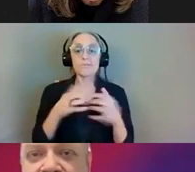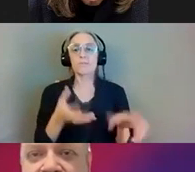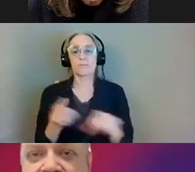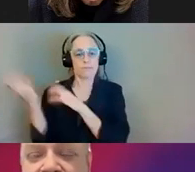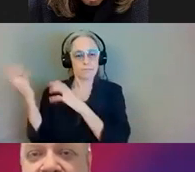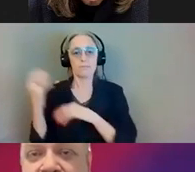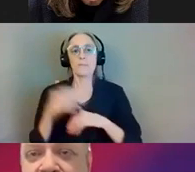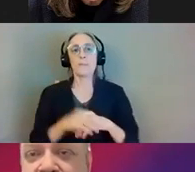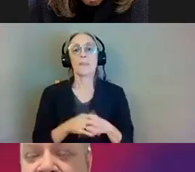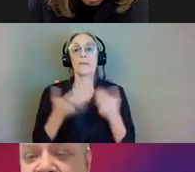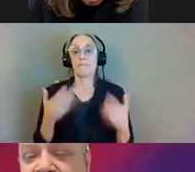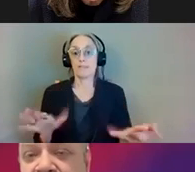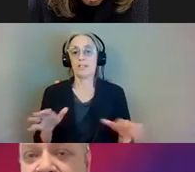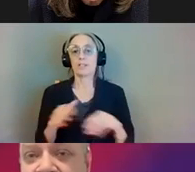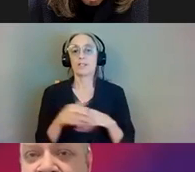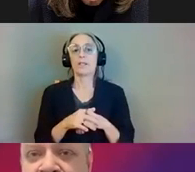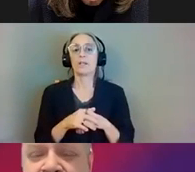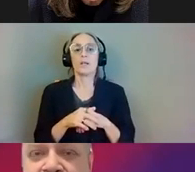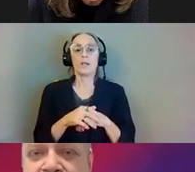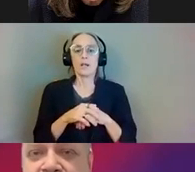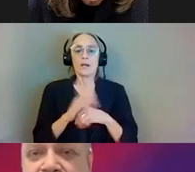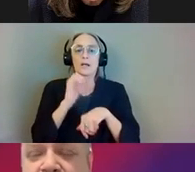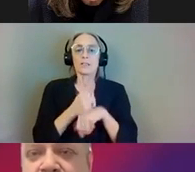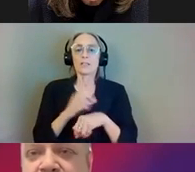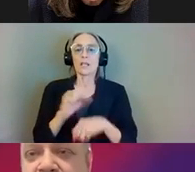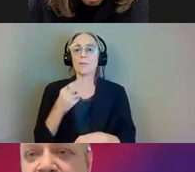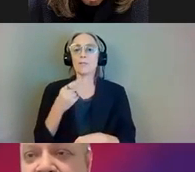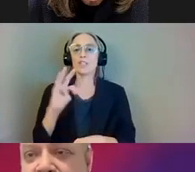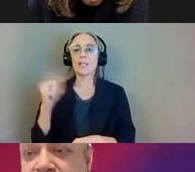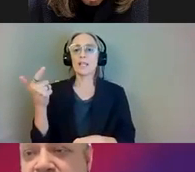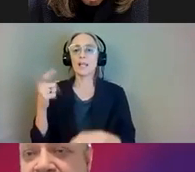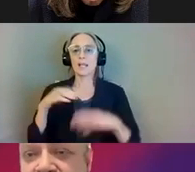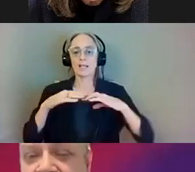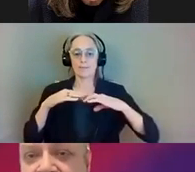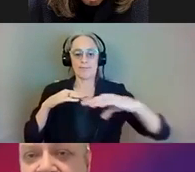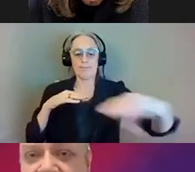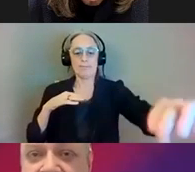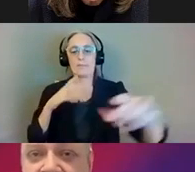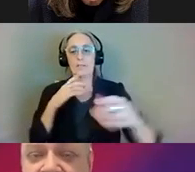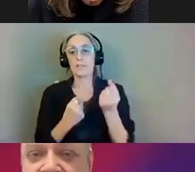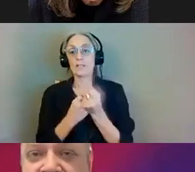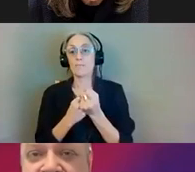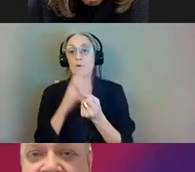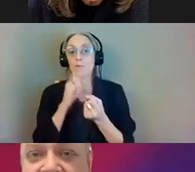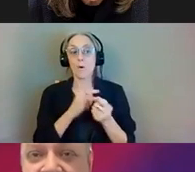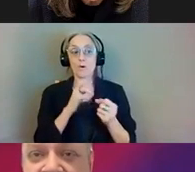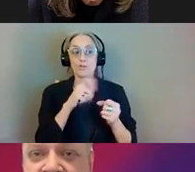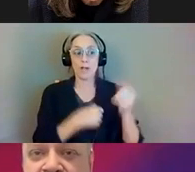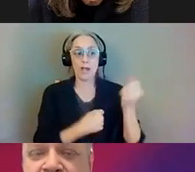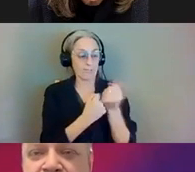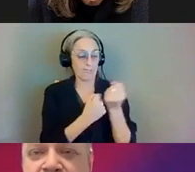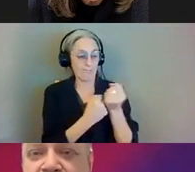we drive a line of sheeting to hold up the old tracks while we construct the new tracks adjacent.